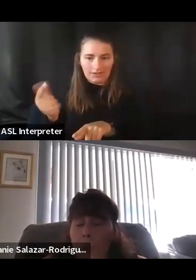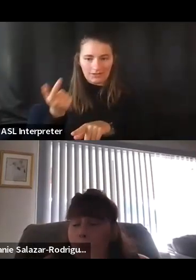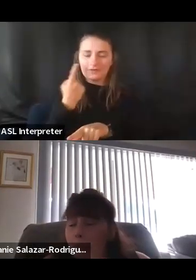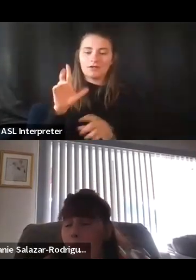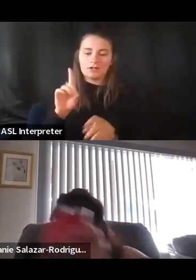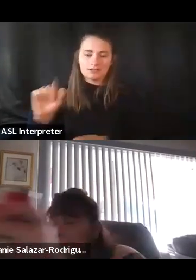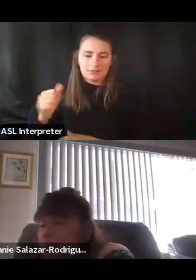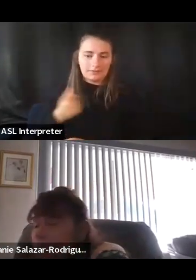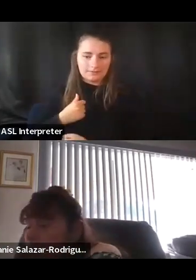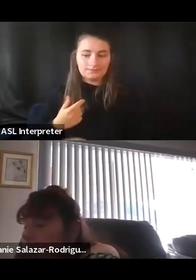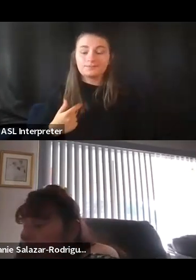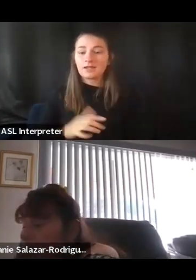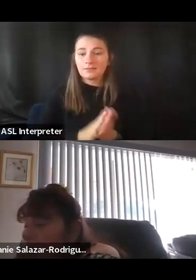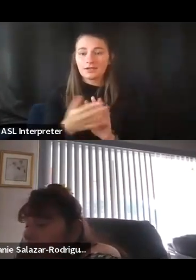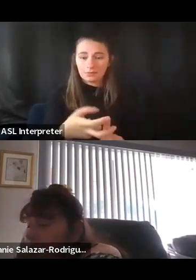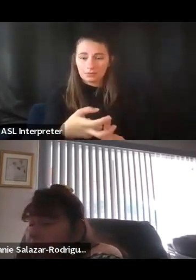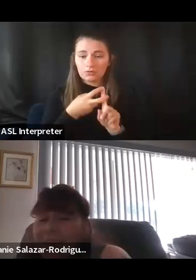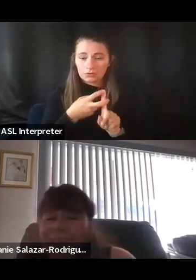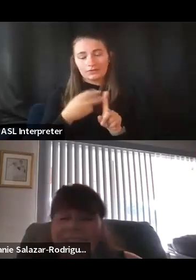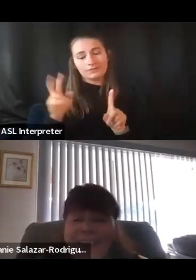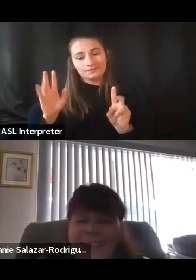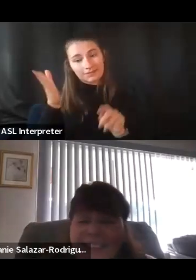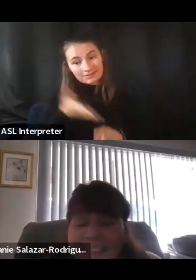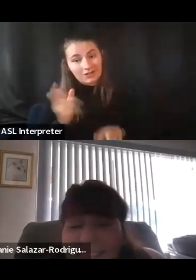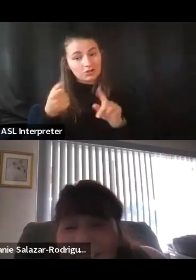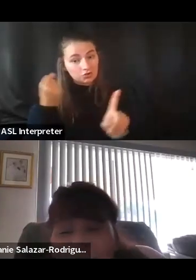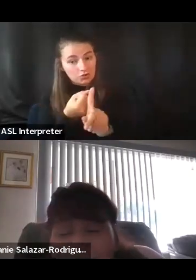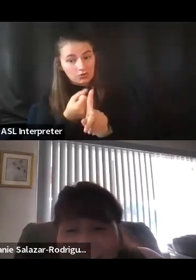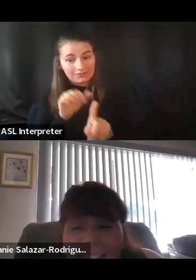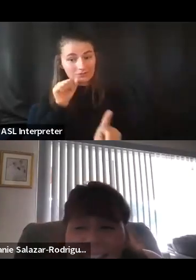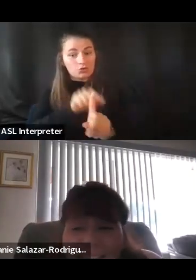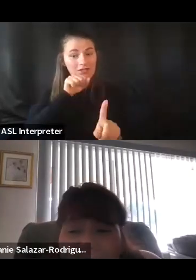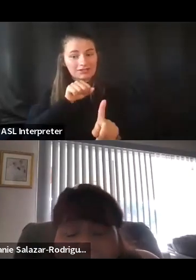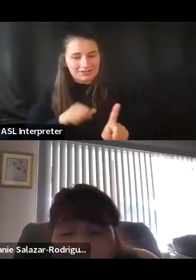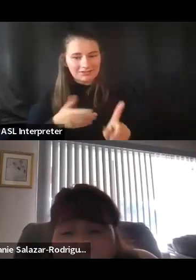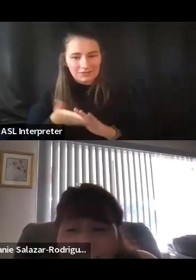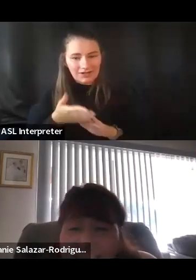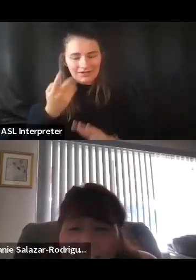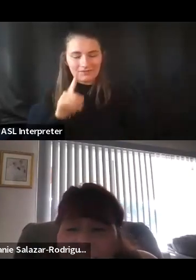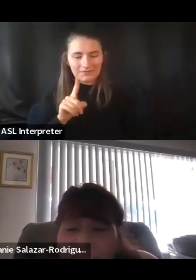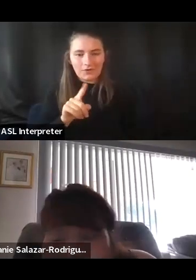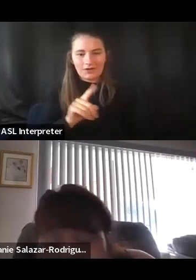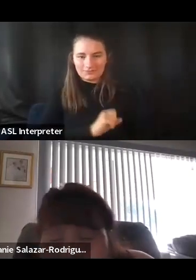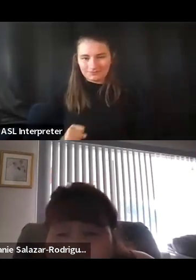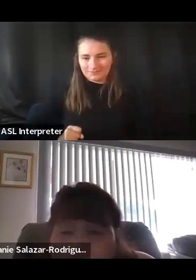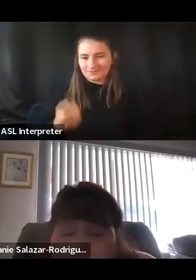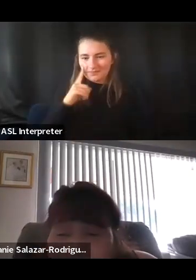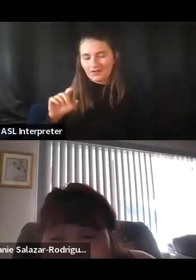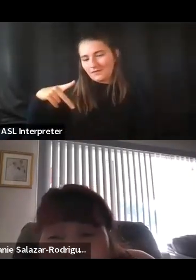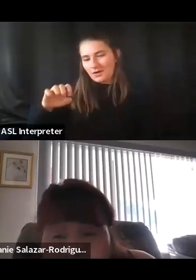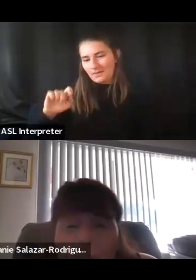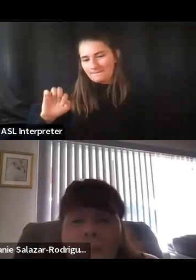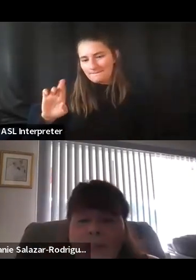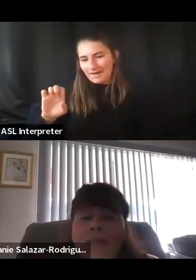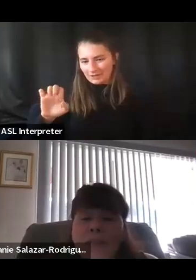recruited slash tricked into running for office by then state Senator, now Congresswoman, uh, Pedersen. So if y'all don't know that